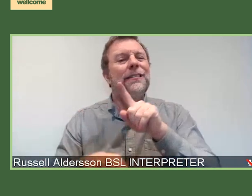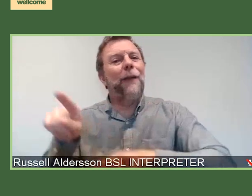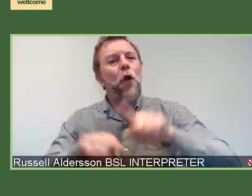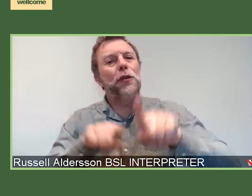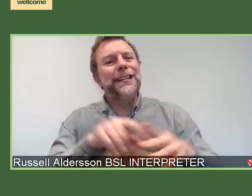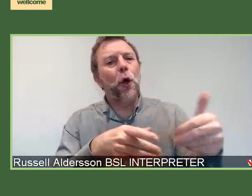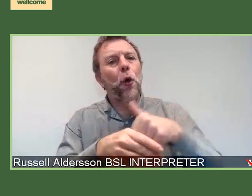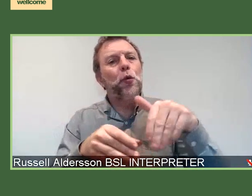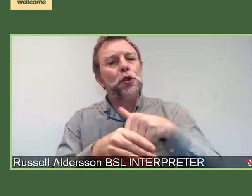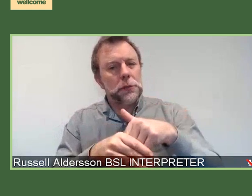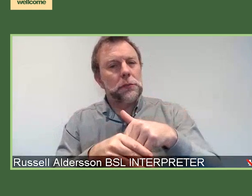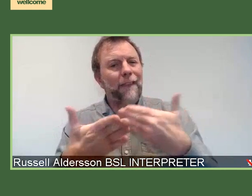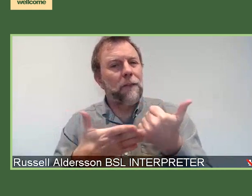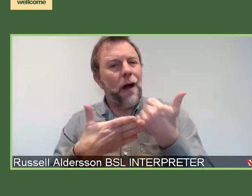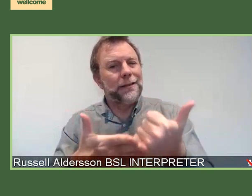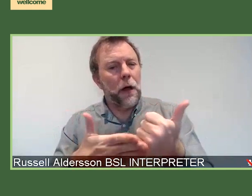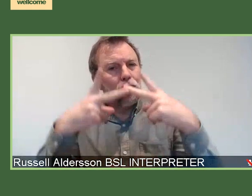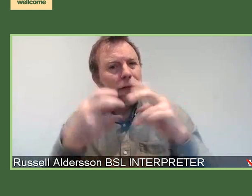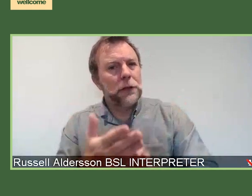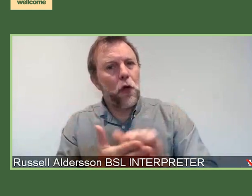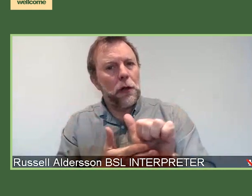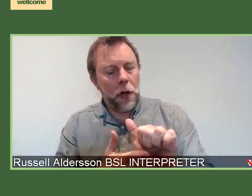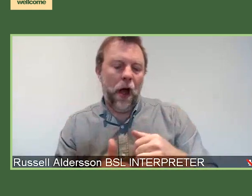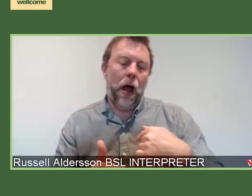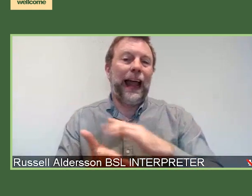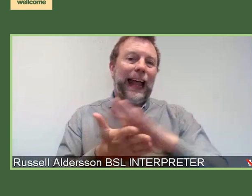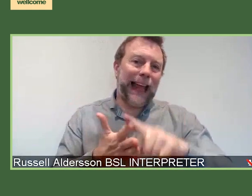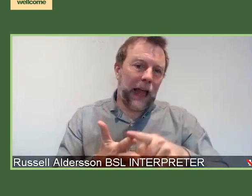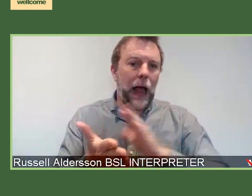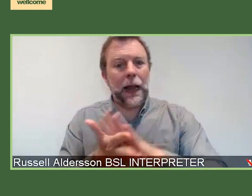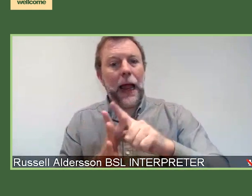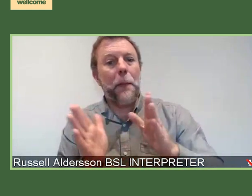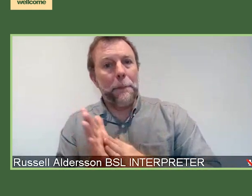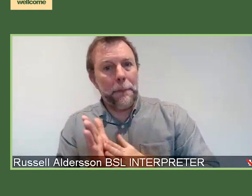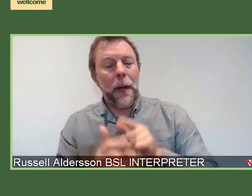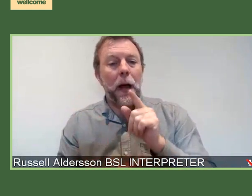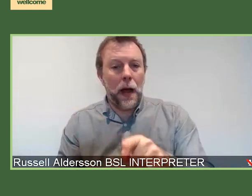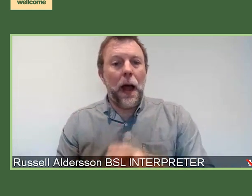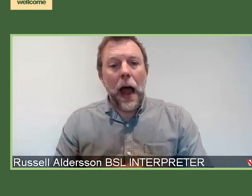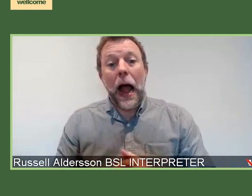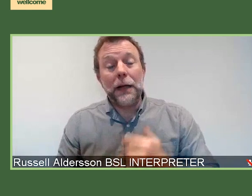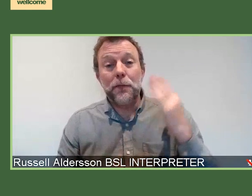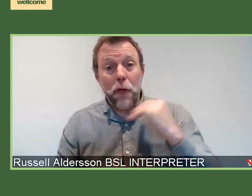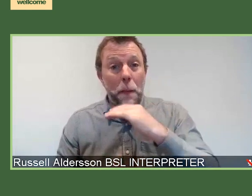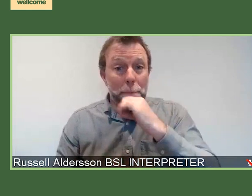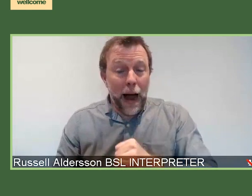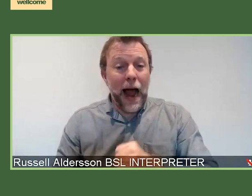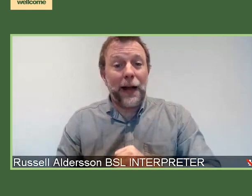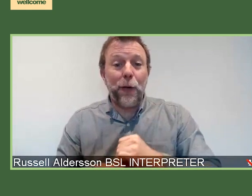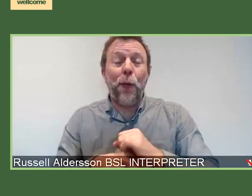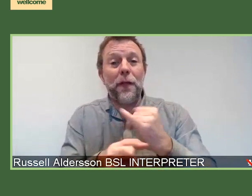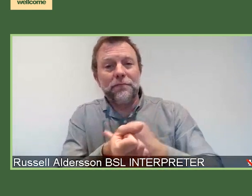culture program. My pronouns are he or him. I'm a brown man with salt and pepper hair and dark brown eyes.